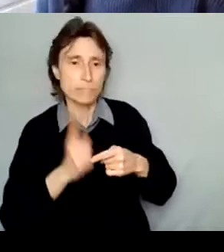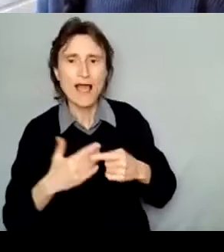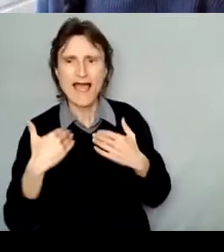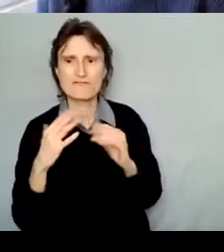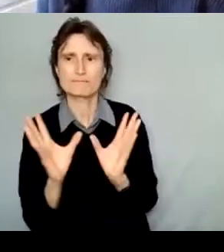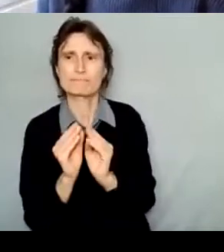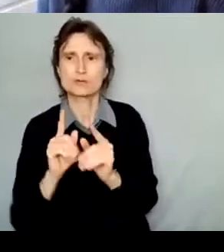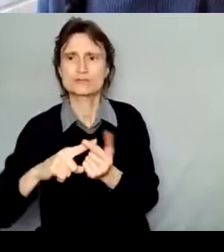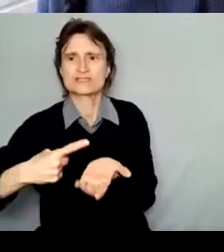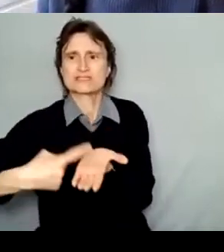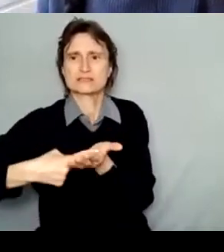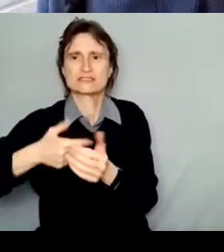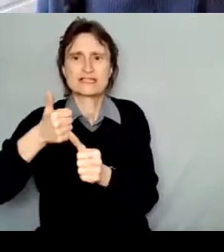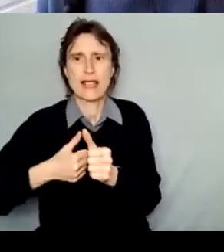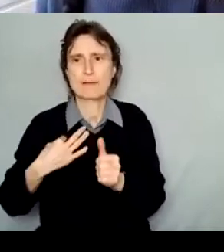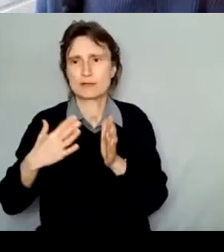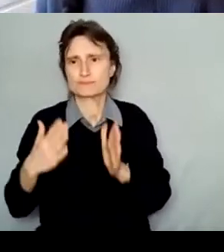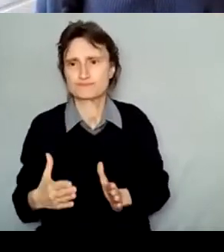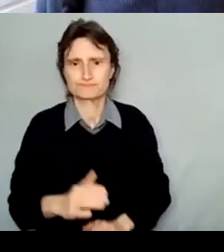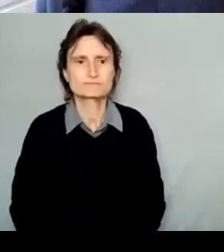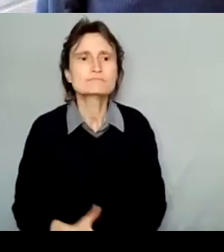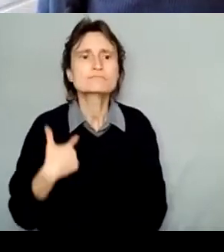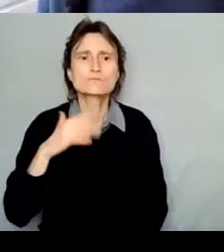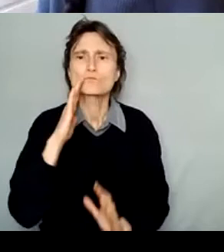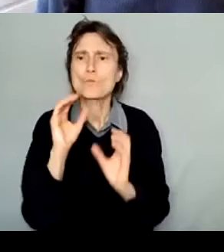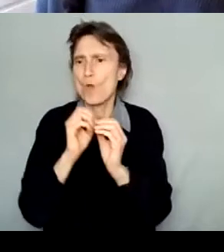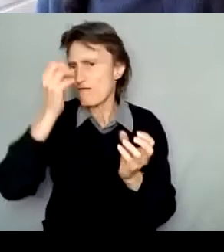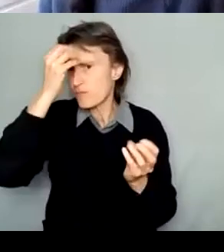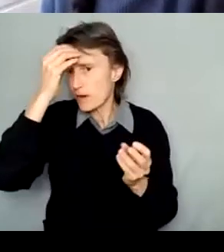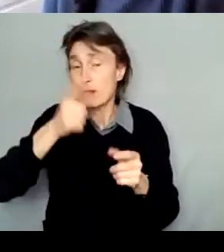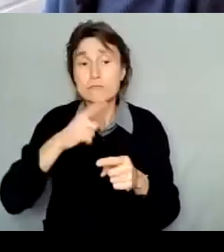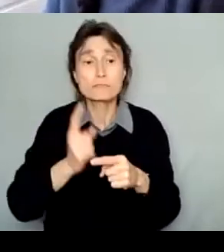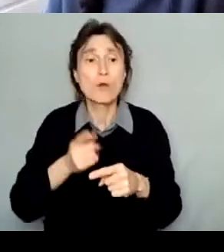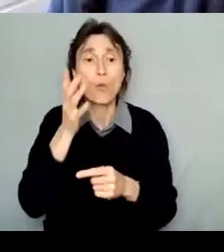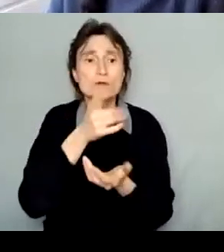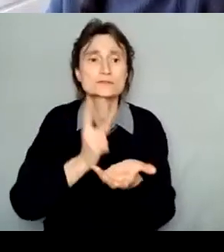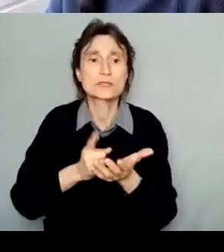assessment process in more detail later on and describe peer committees on the next slide.